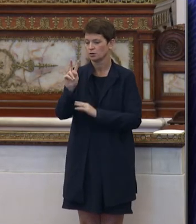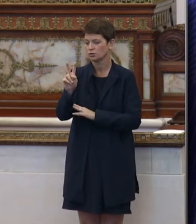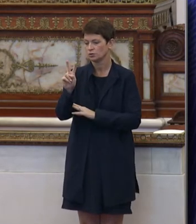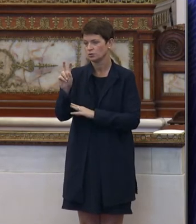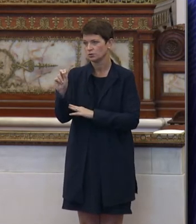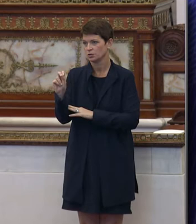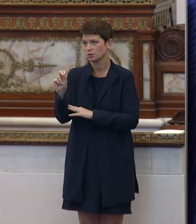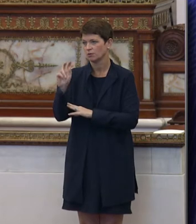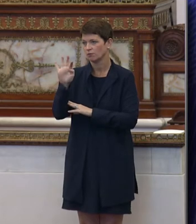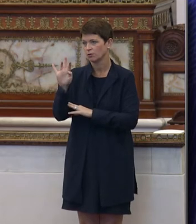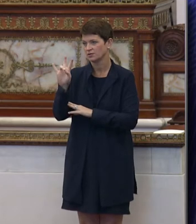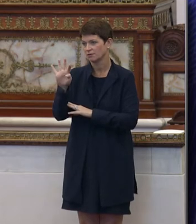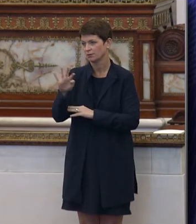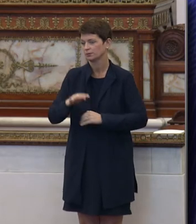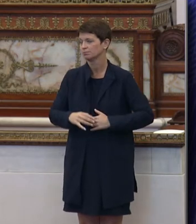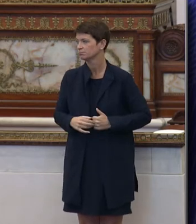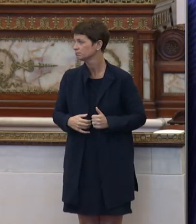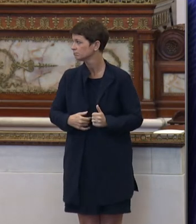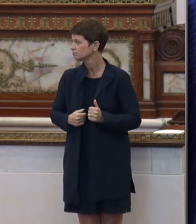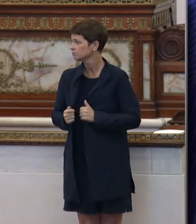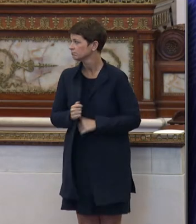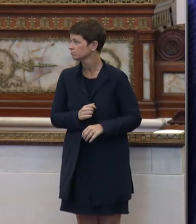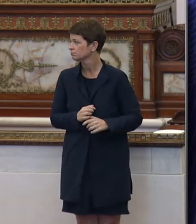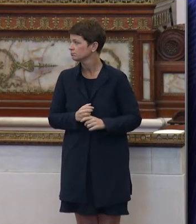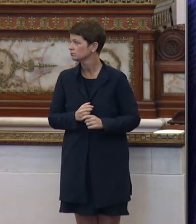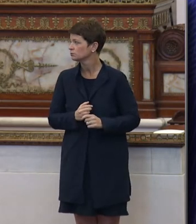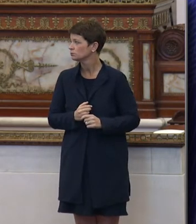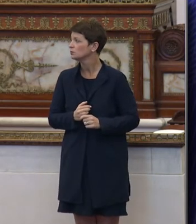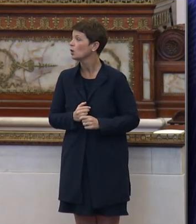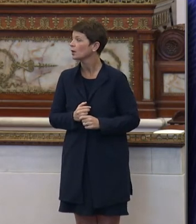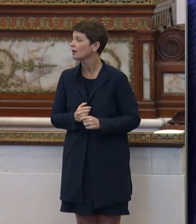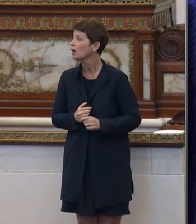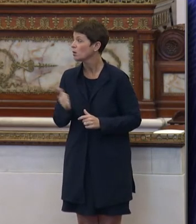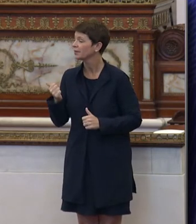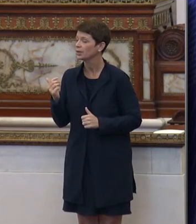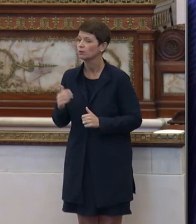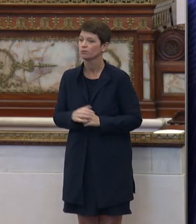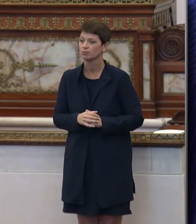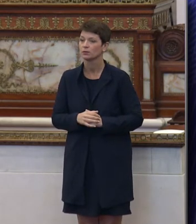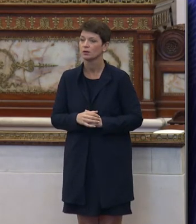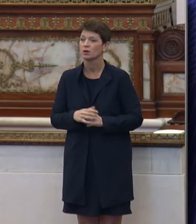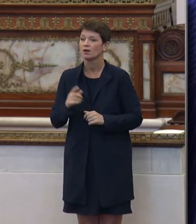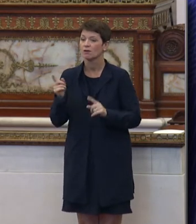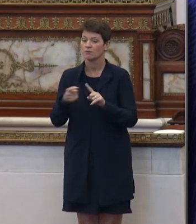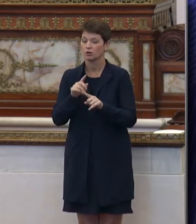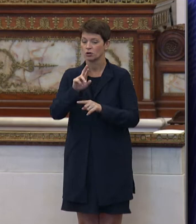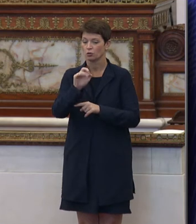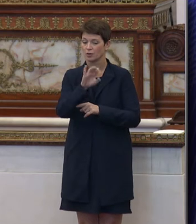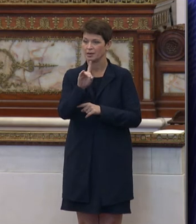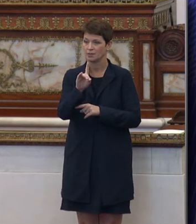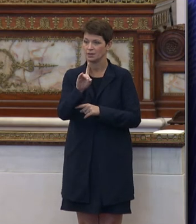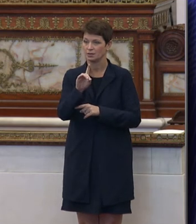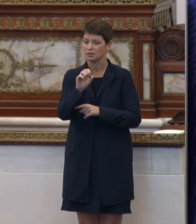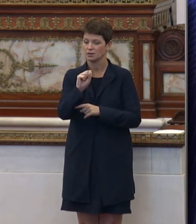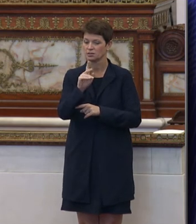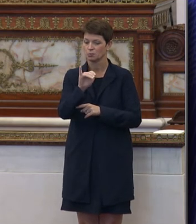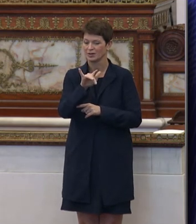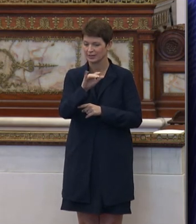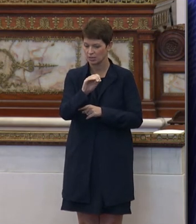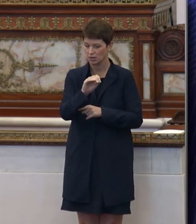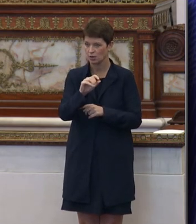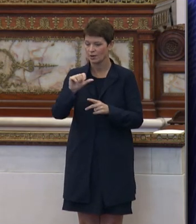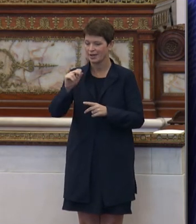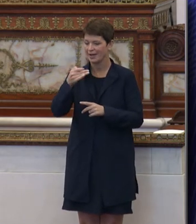-474. Keira Strong and available for questions are Raymond Smiriglio,